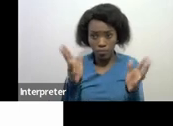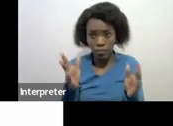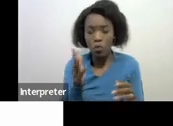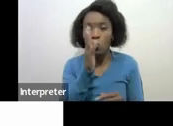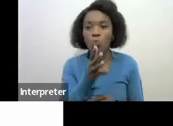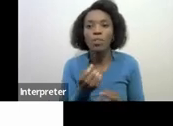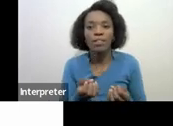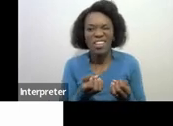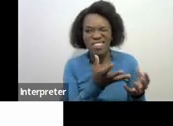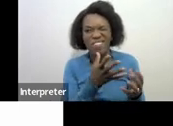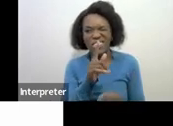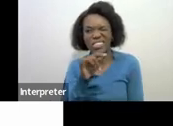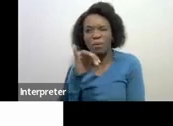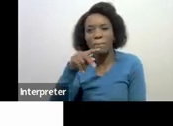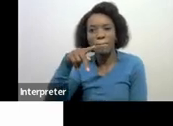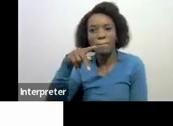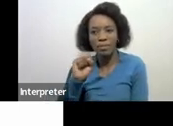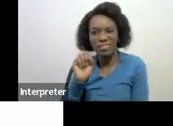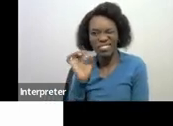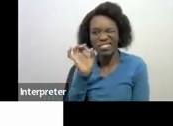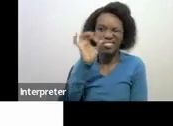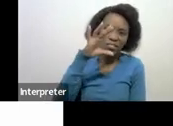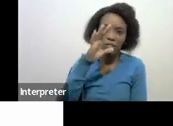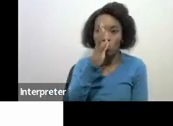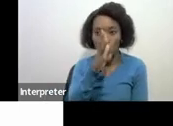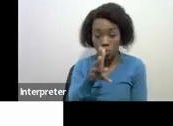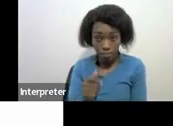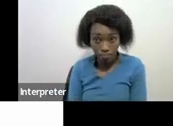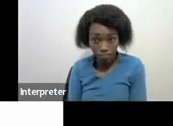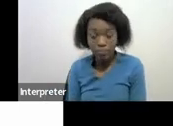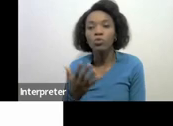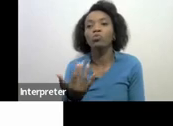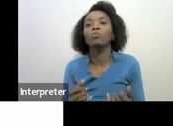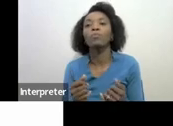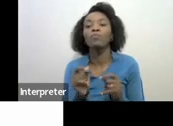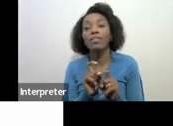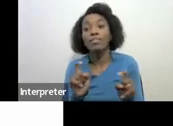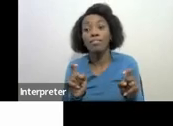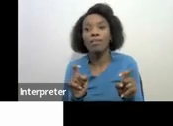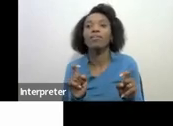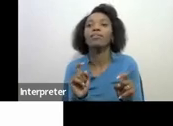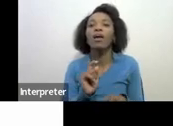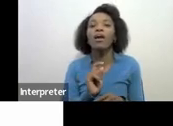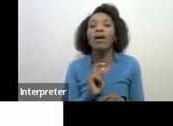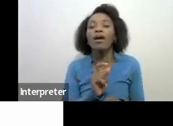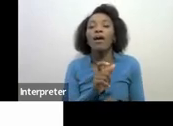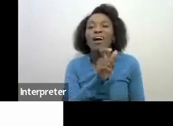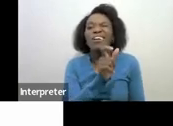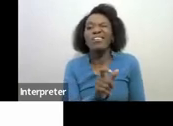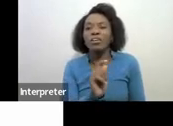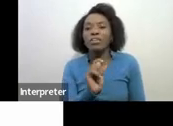some of the tips or takeaways so for those taxpayers who are not even registered